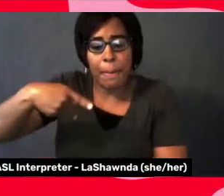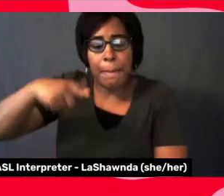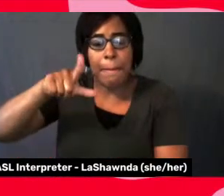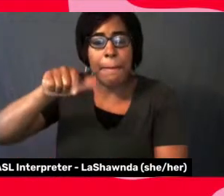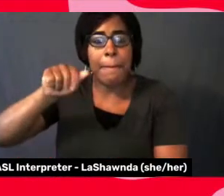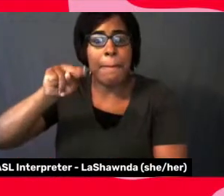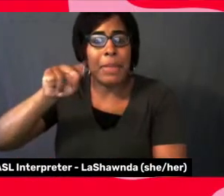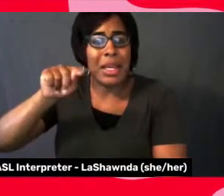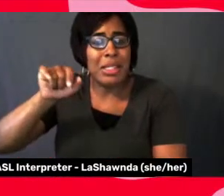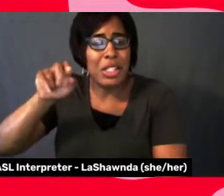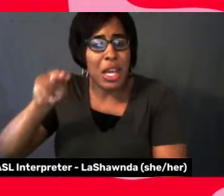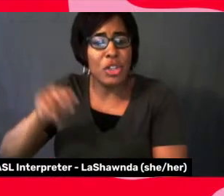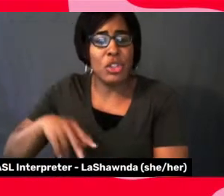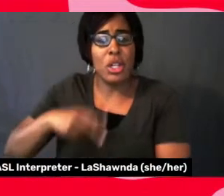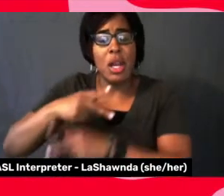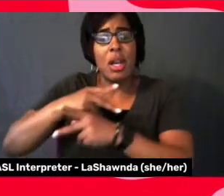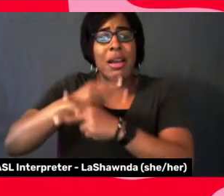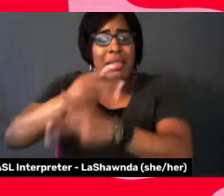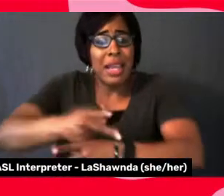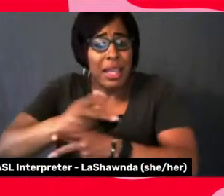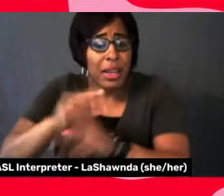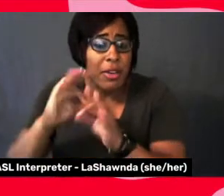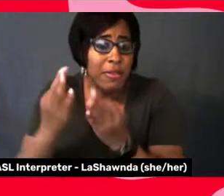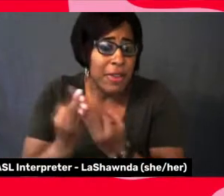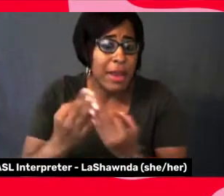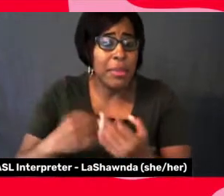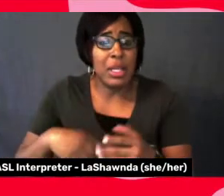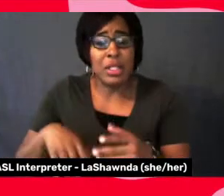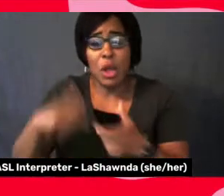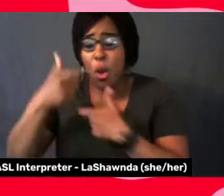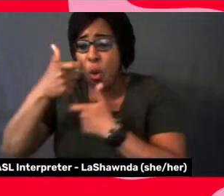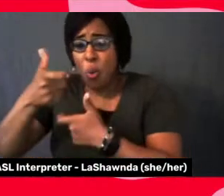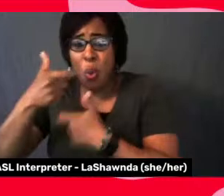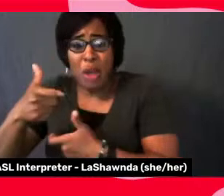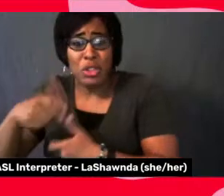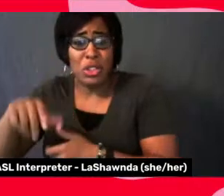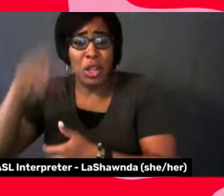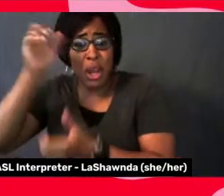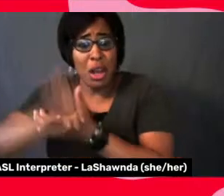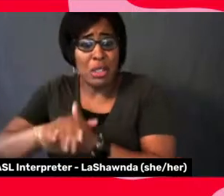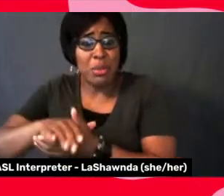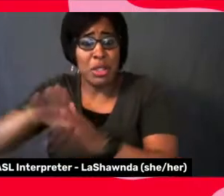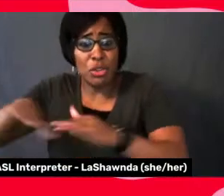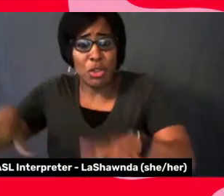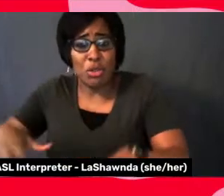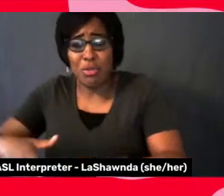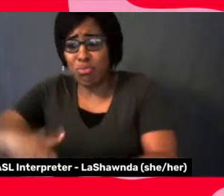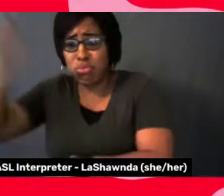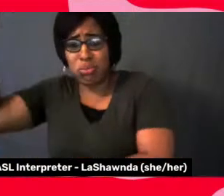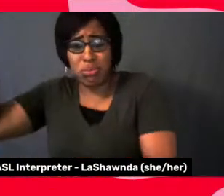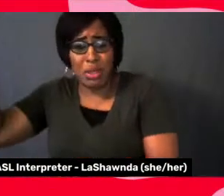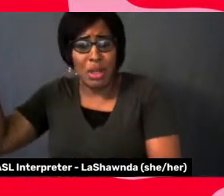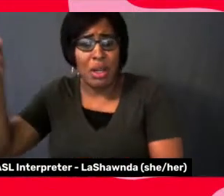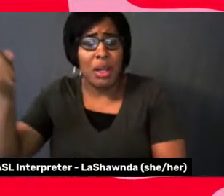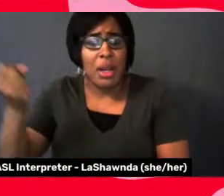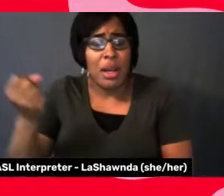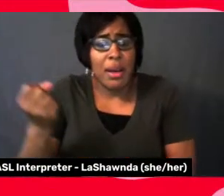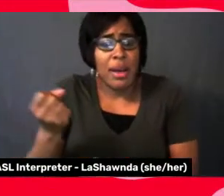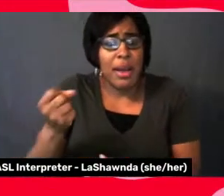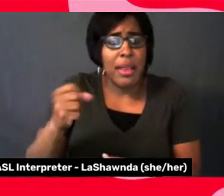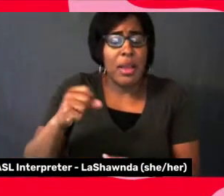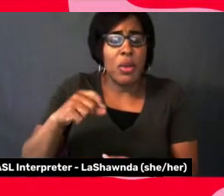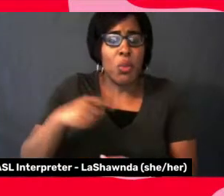husbands and our, and our, our, our be taken away from us, playing the roles to just get seen.